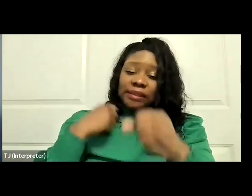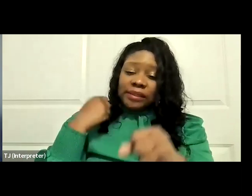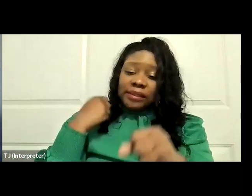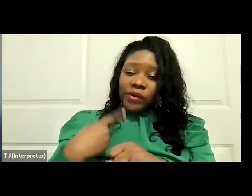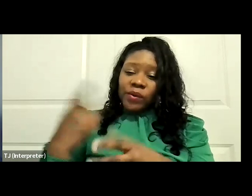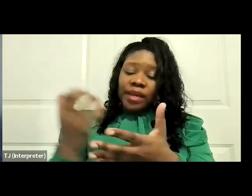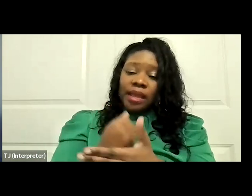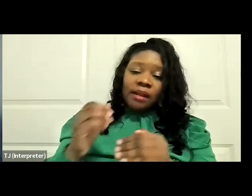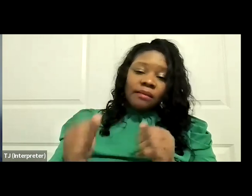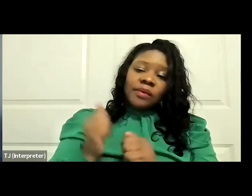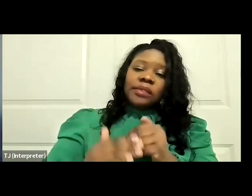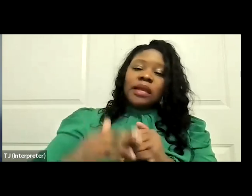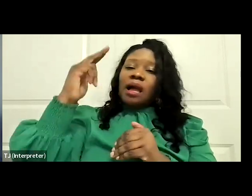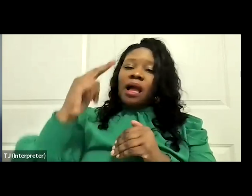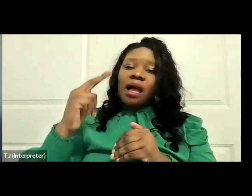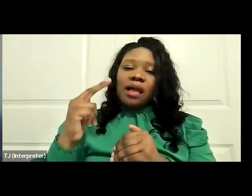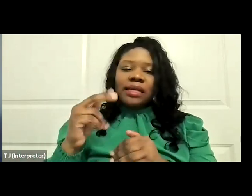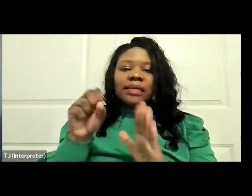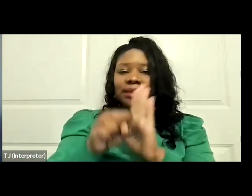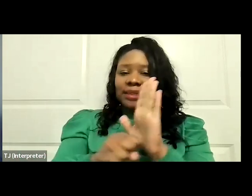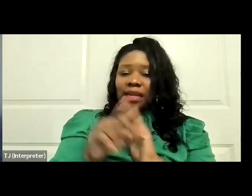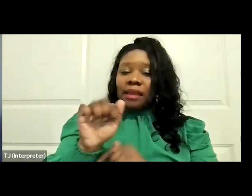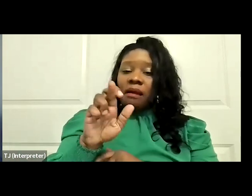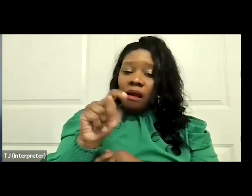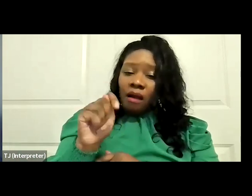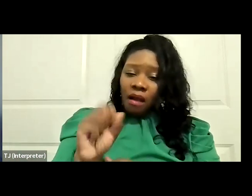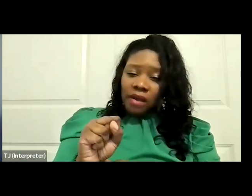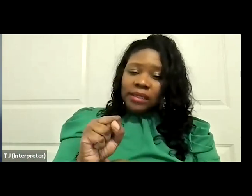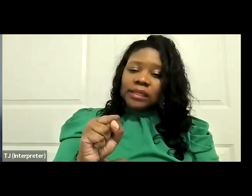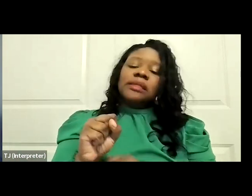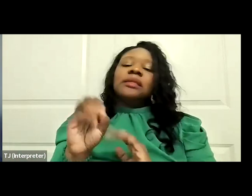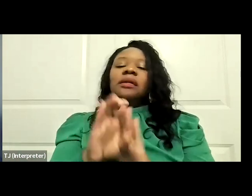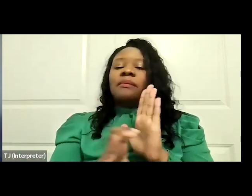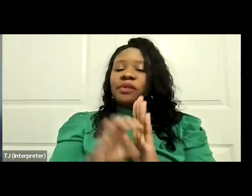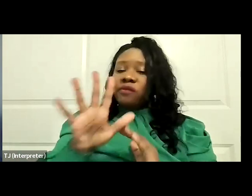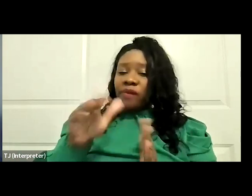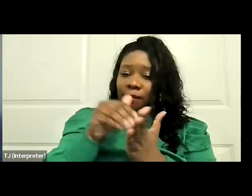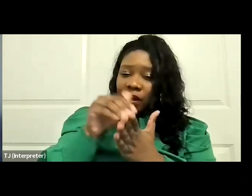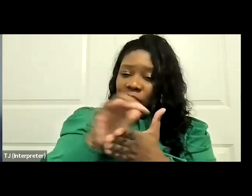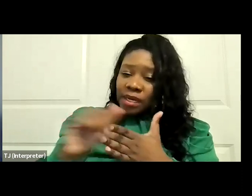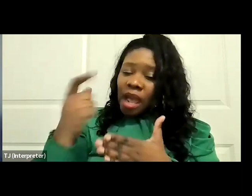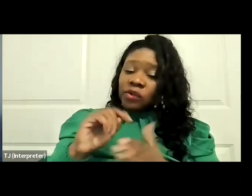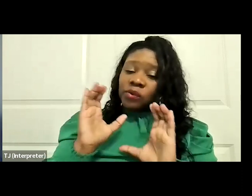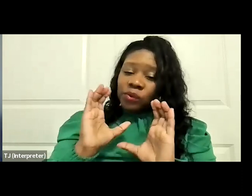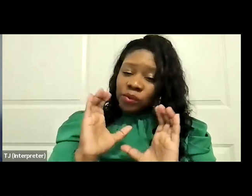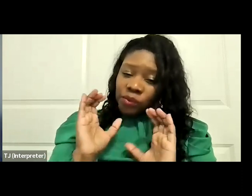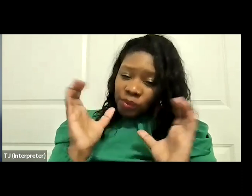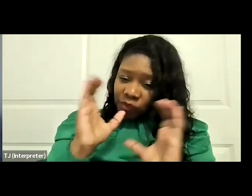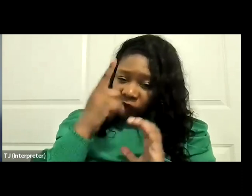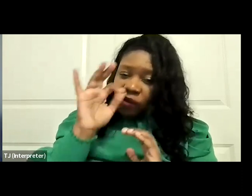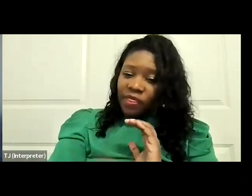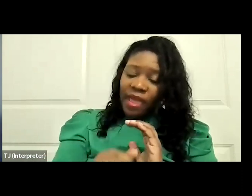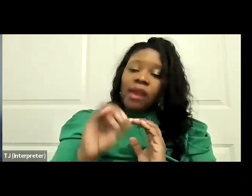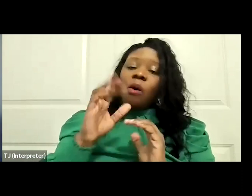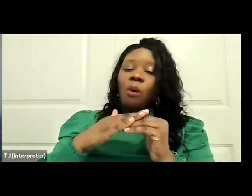for the State Arts Commission, $5 million. We'll be seeking at least that, if not more. The incoming governor